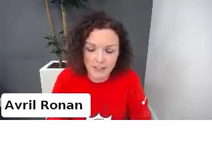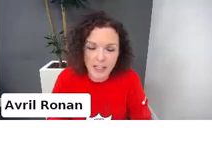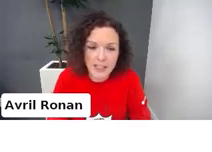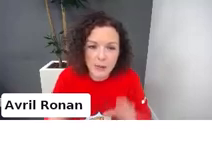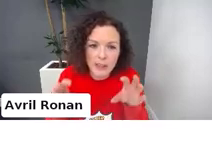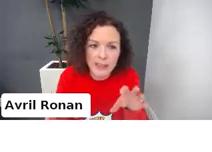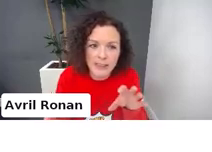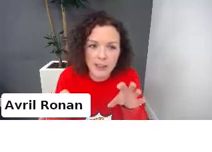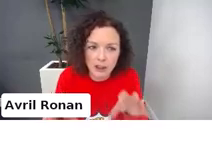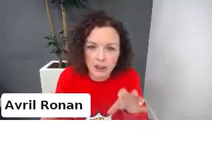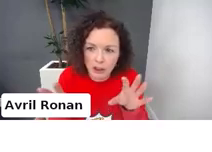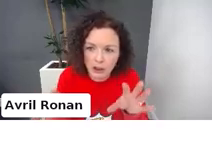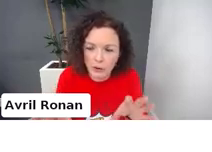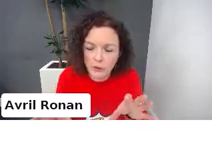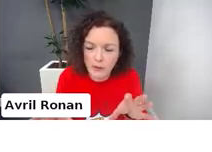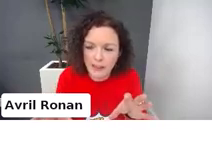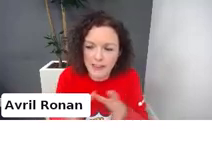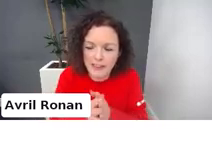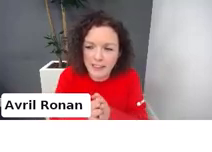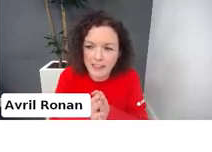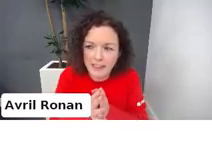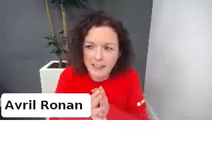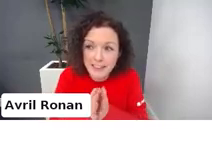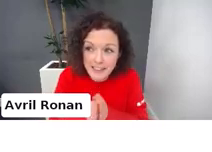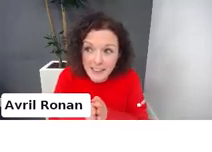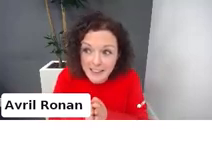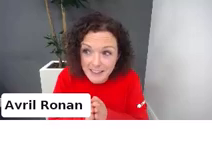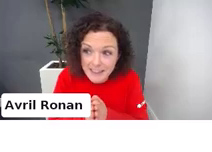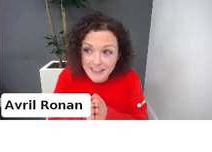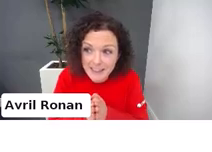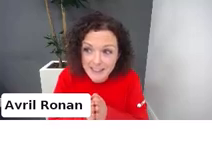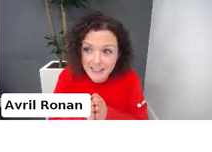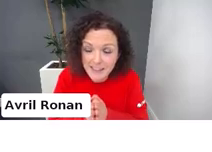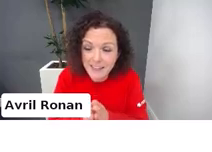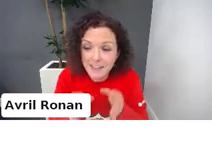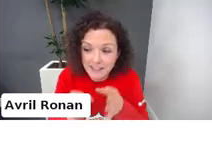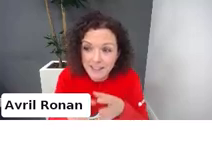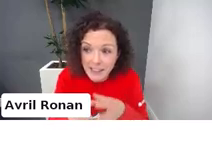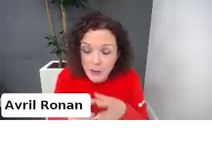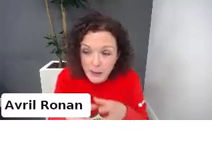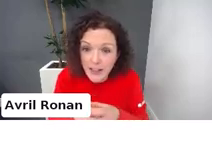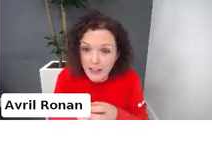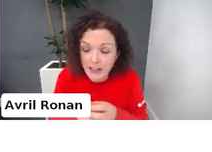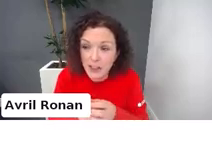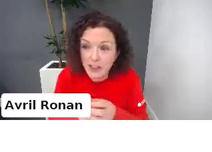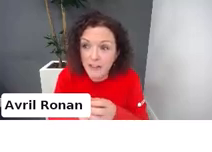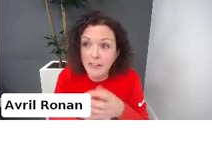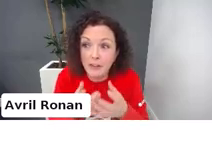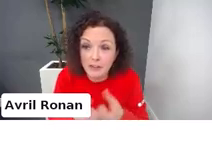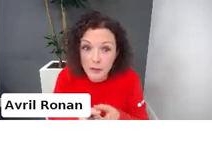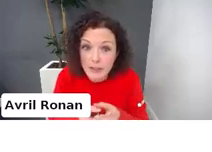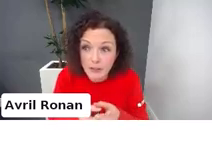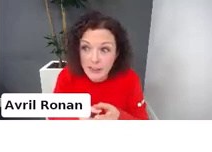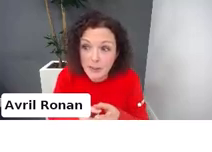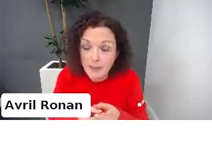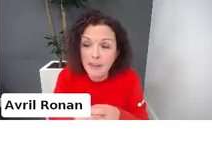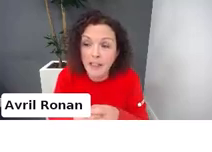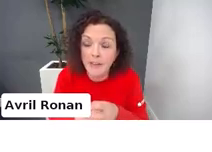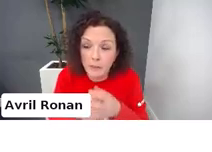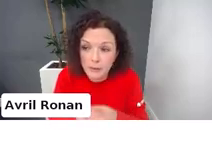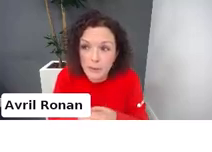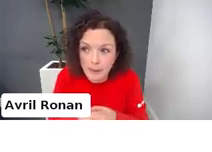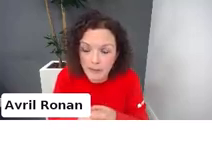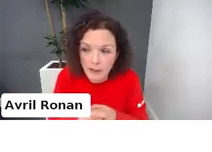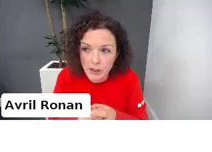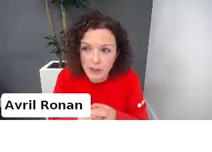rules. So this is just to show you that teens, they do acknowledge that their rules are reasonable